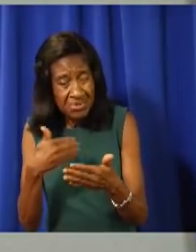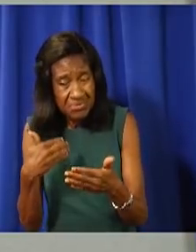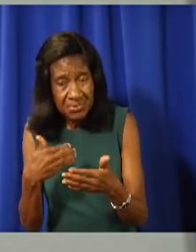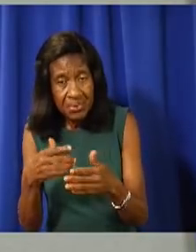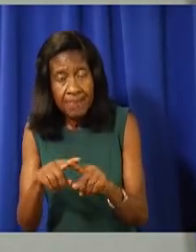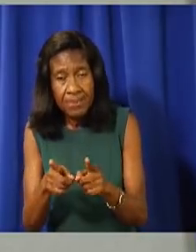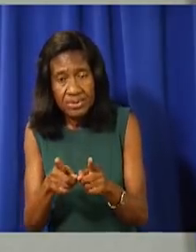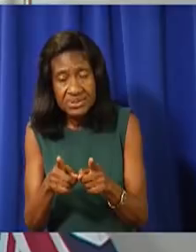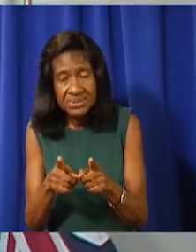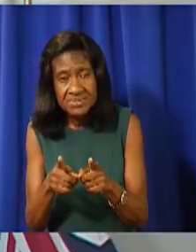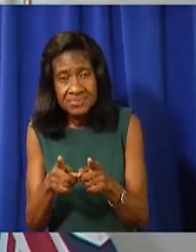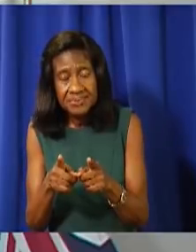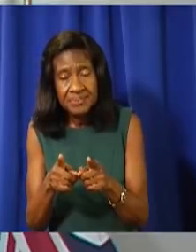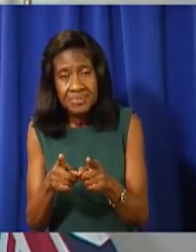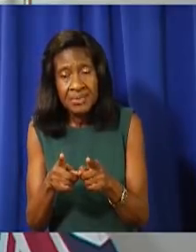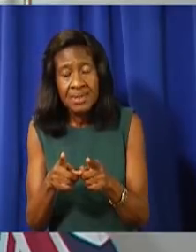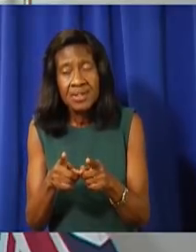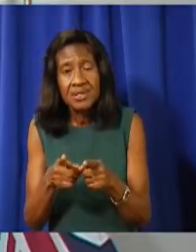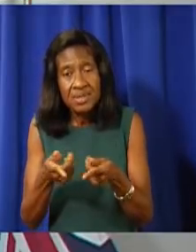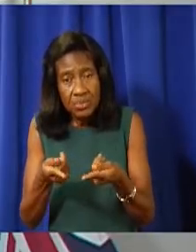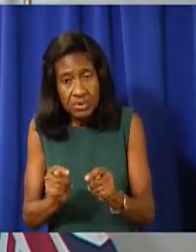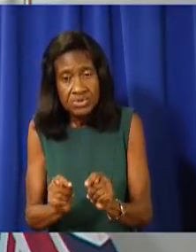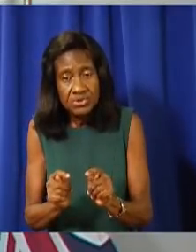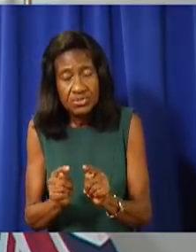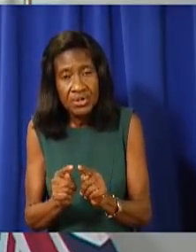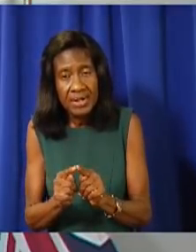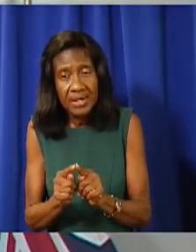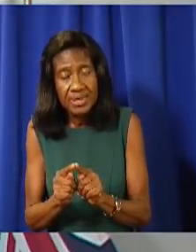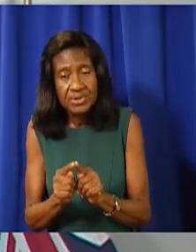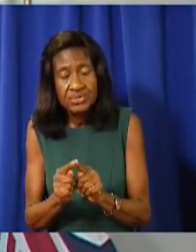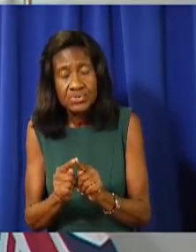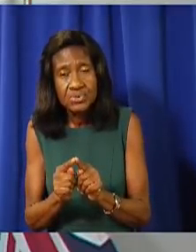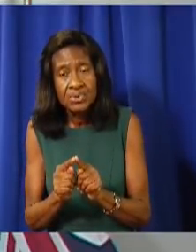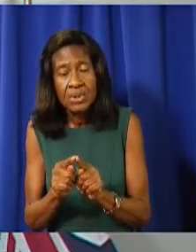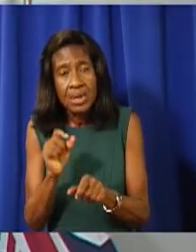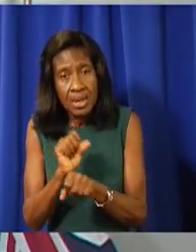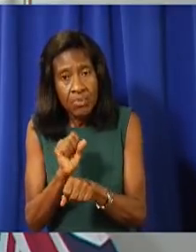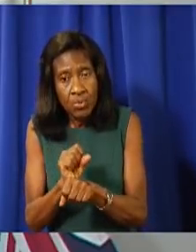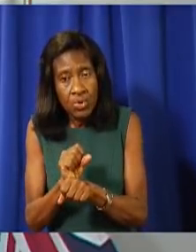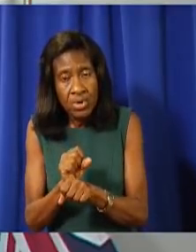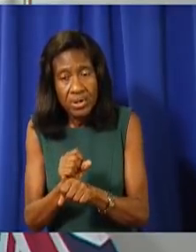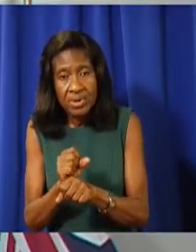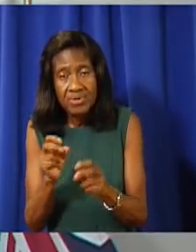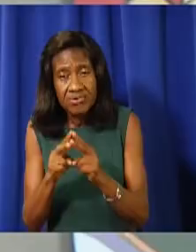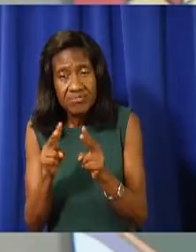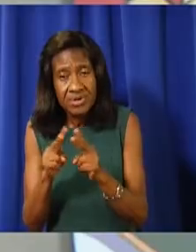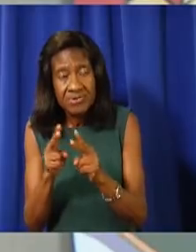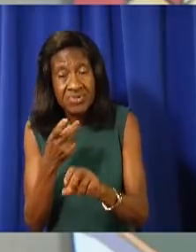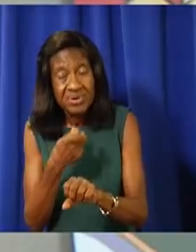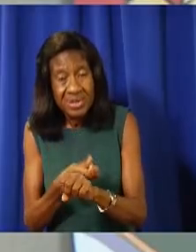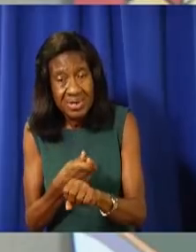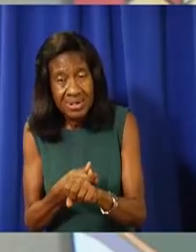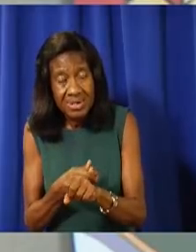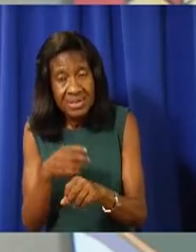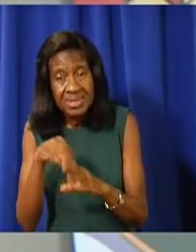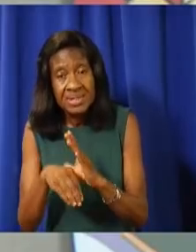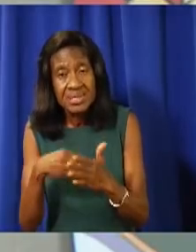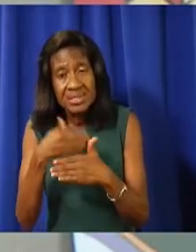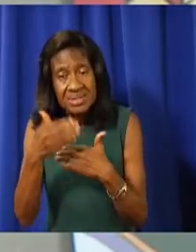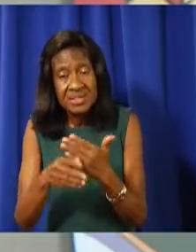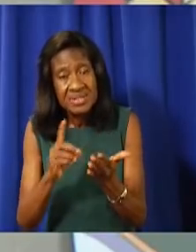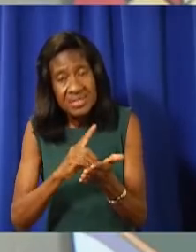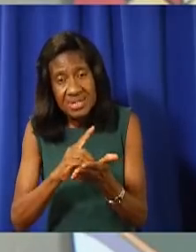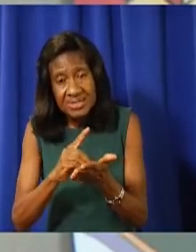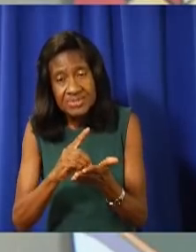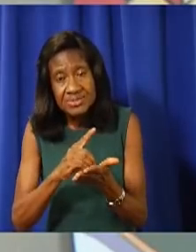active in the coming few weeks to try to get the best possible information and make the best possible decision and then communicate